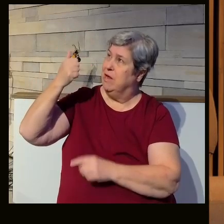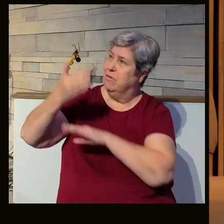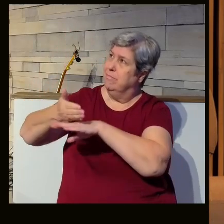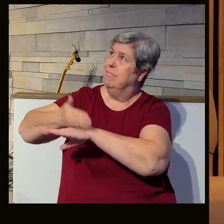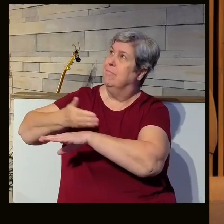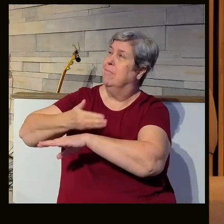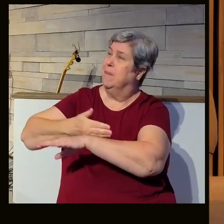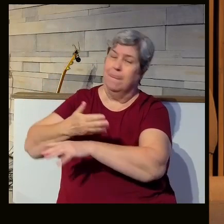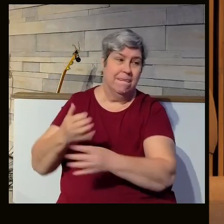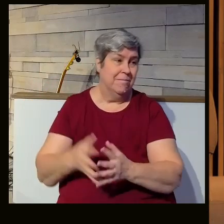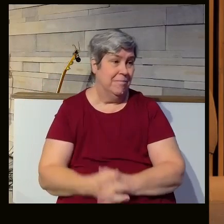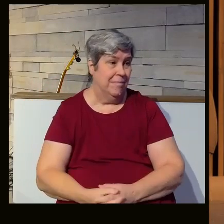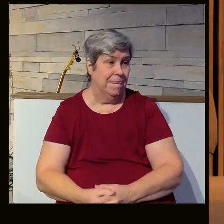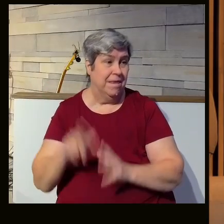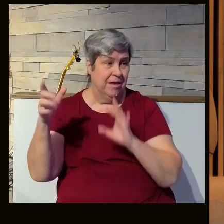and better.